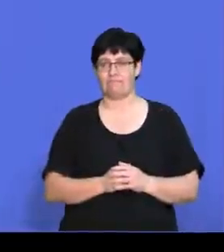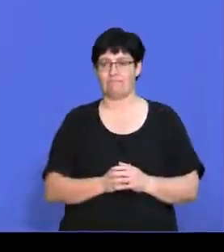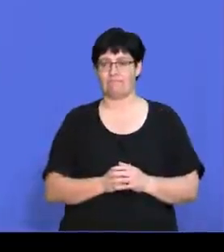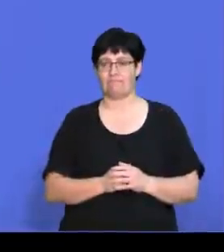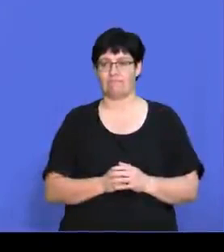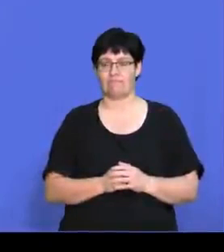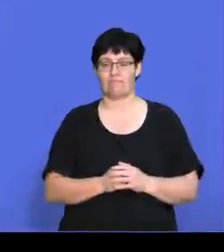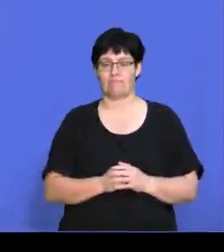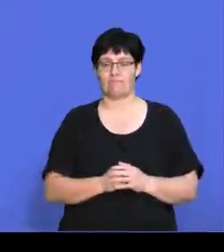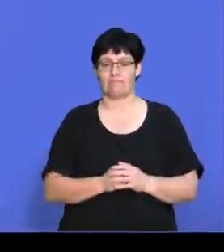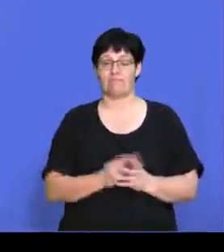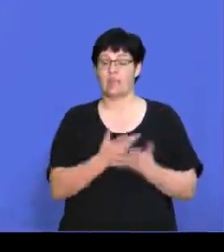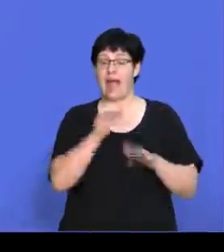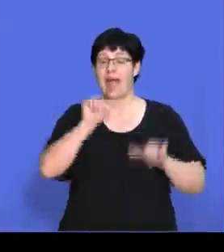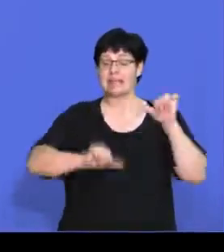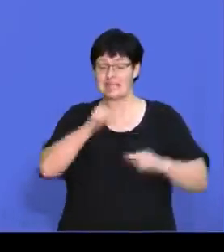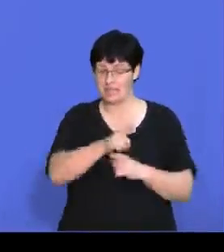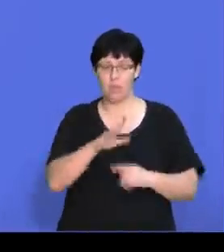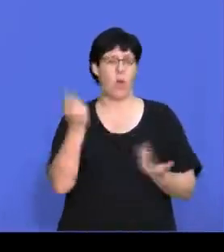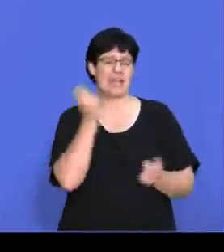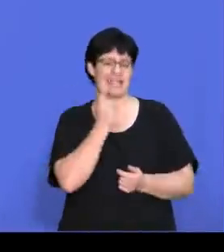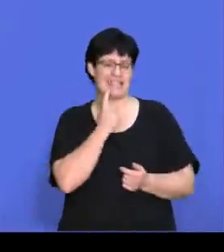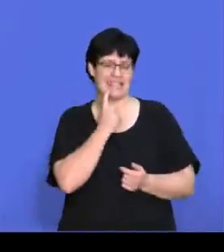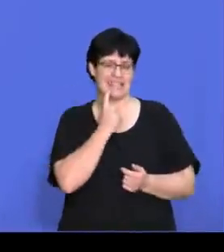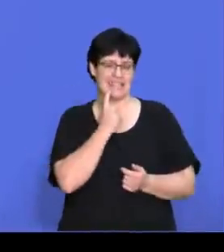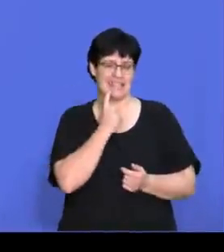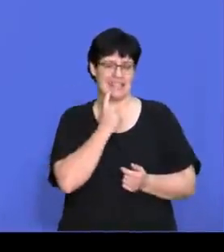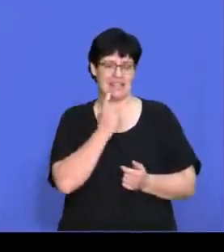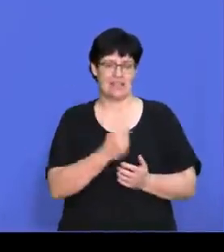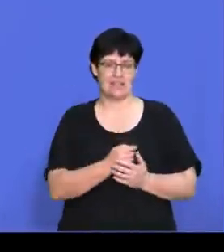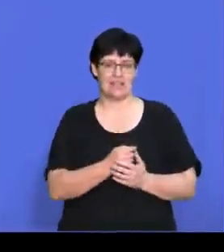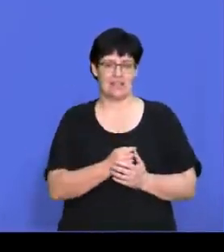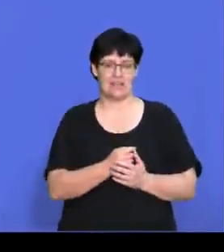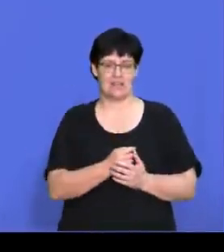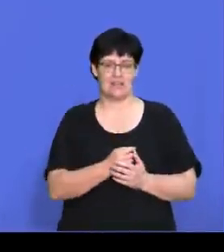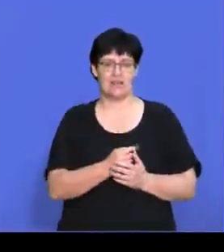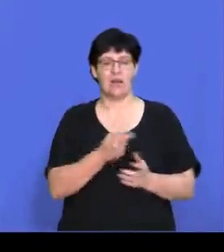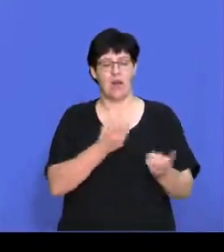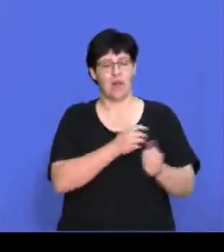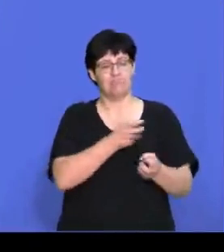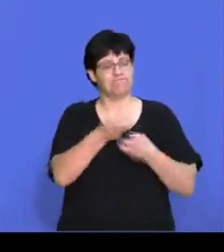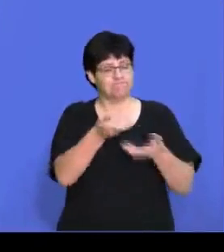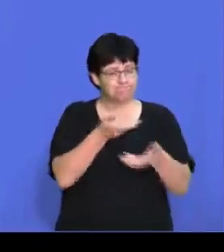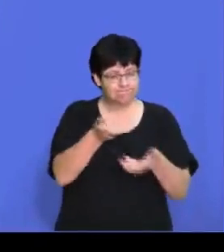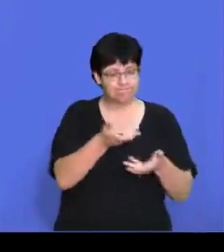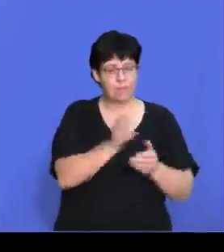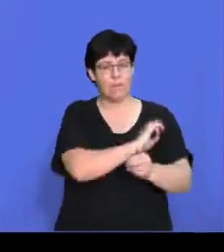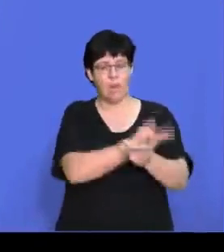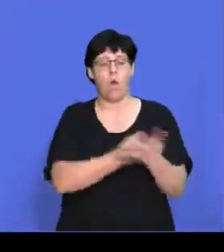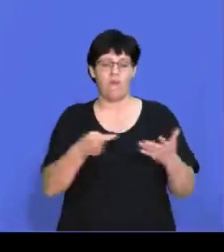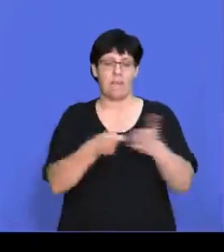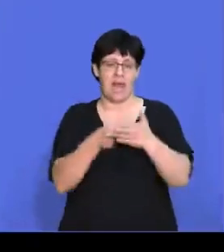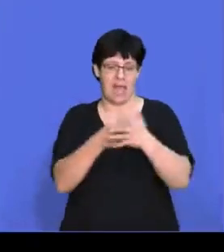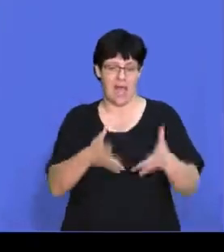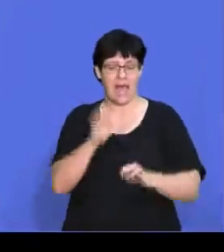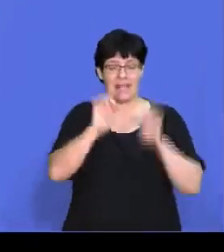The bargaining power of buyers assesses how easy